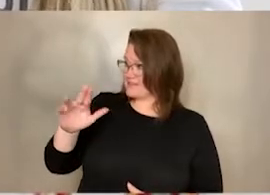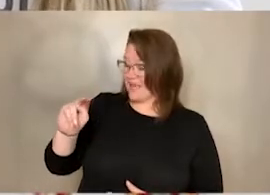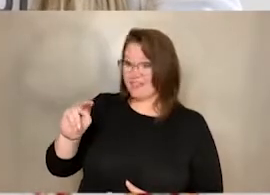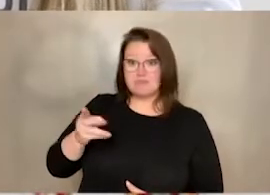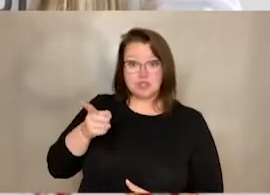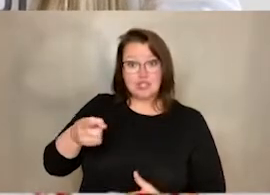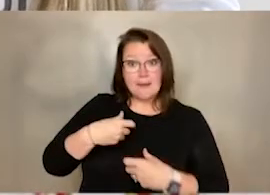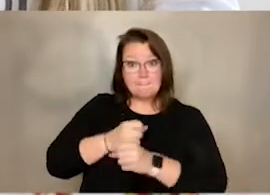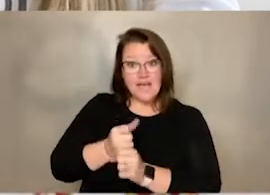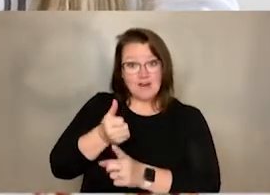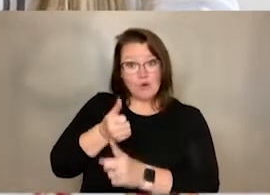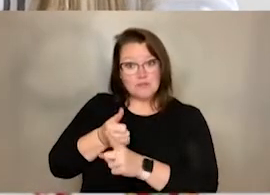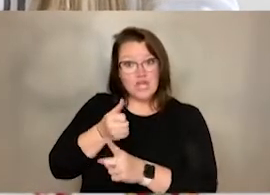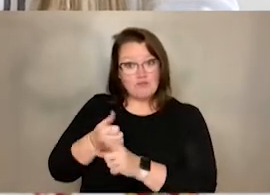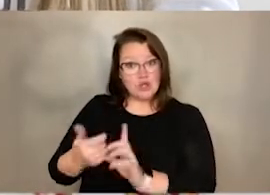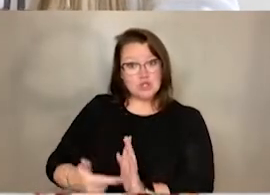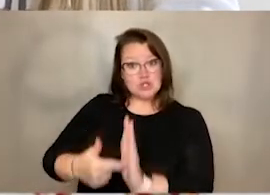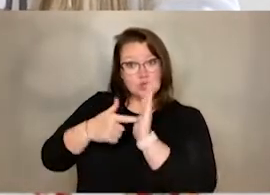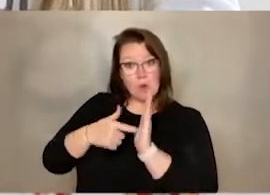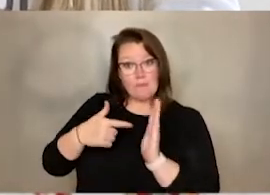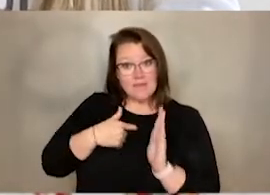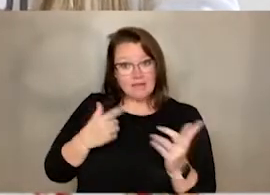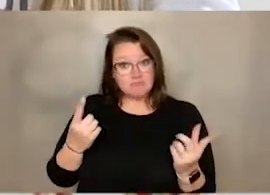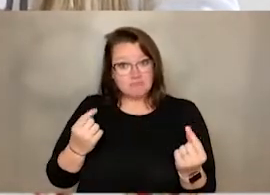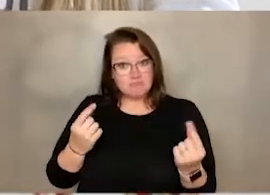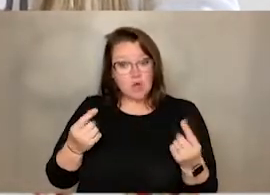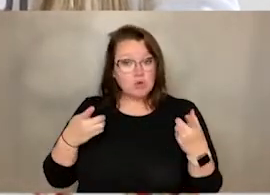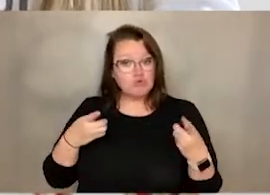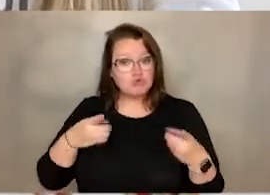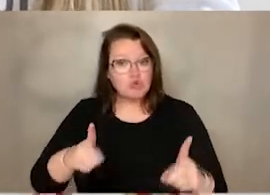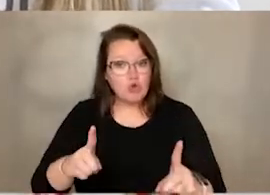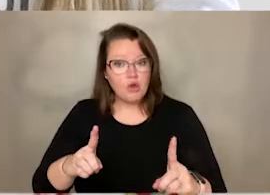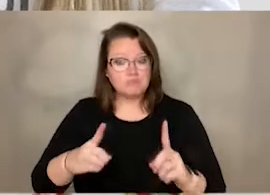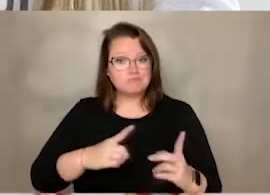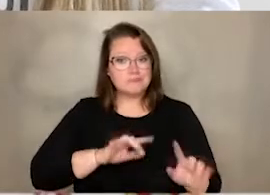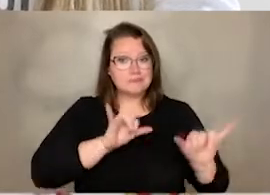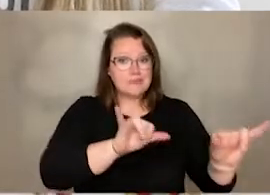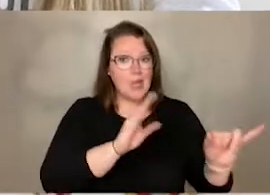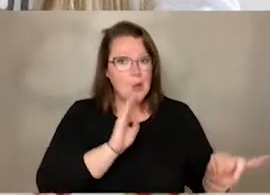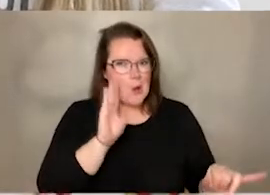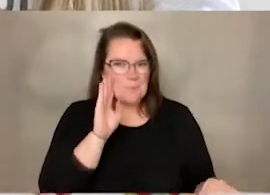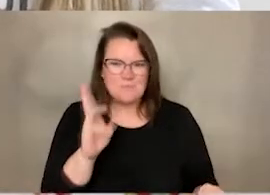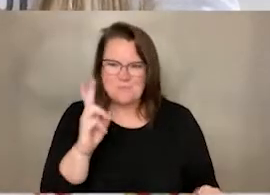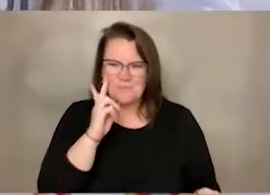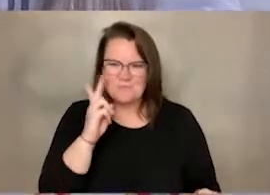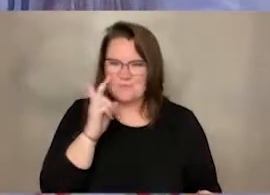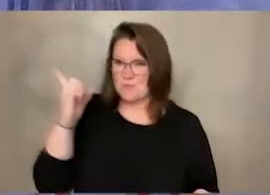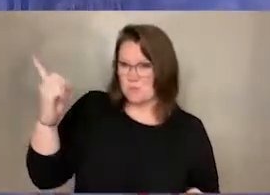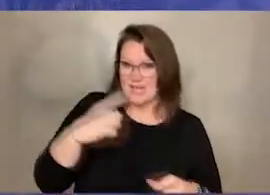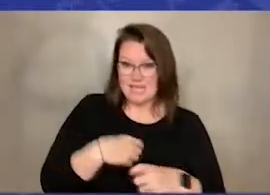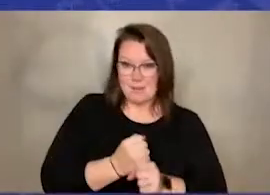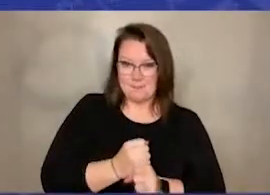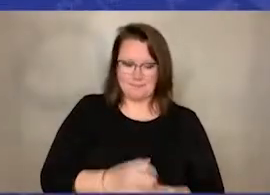show me and Ms. Snyder what he was doing through all of quarantine. So let's go take a look at what Kellen made.